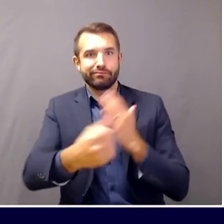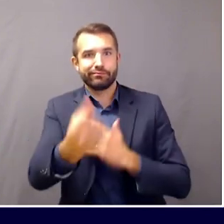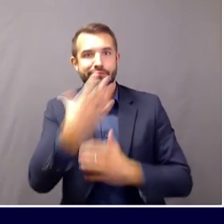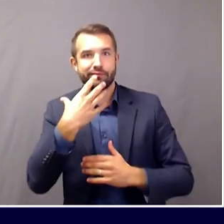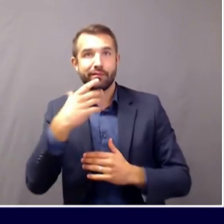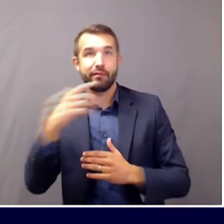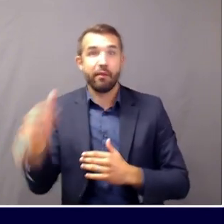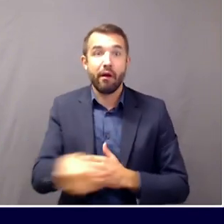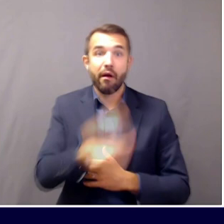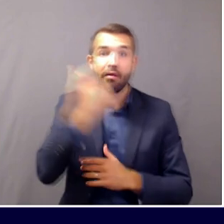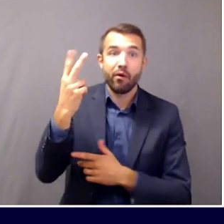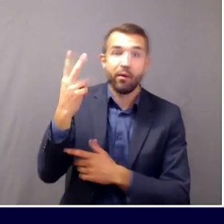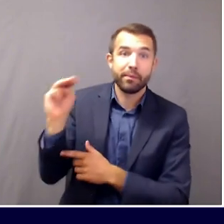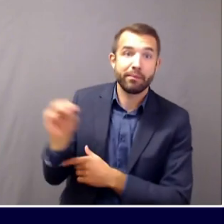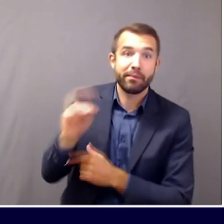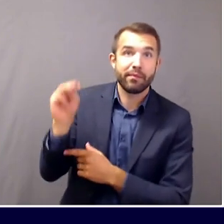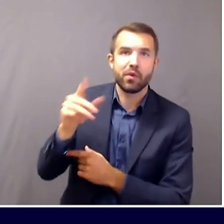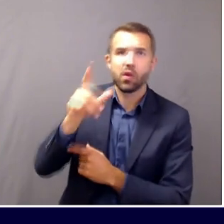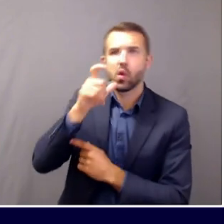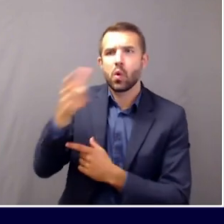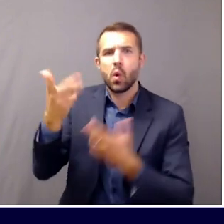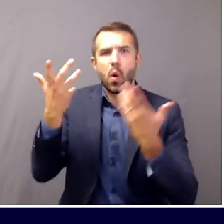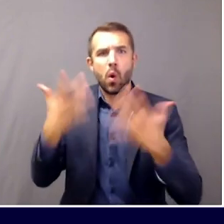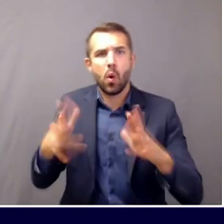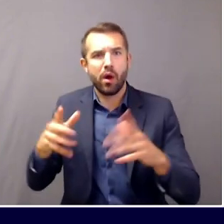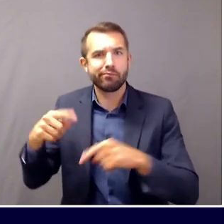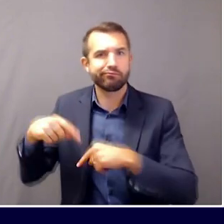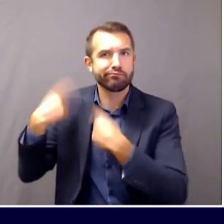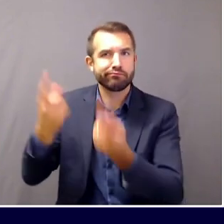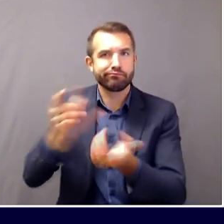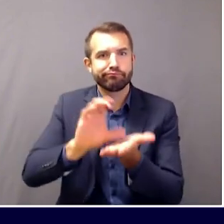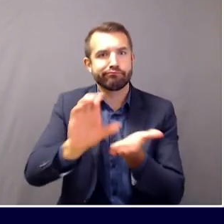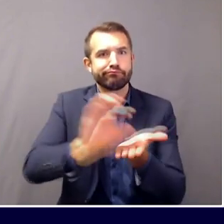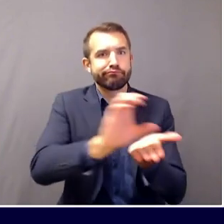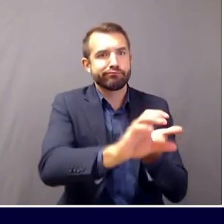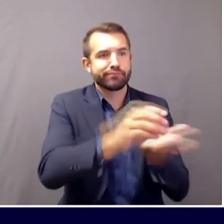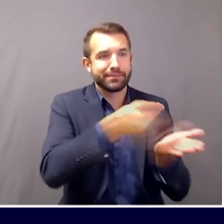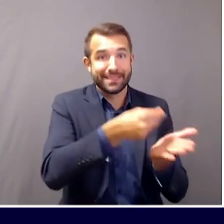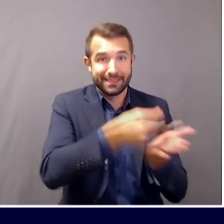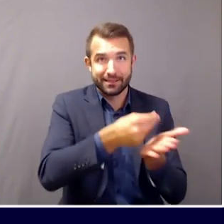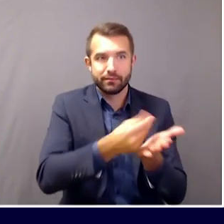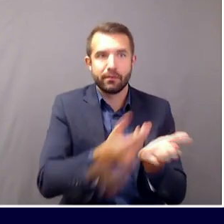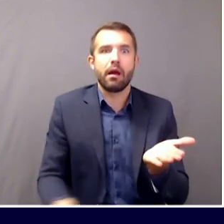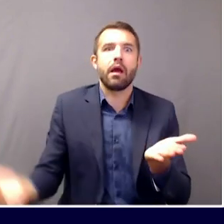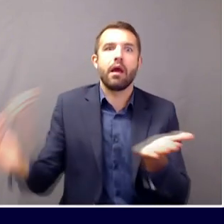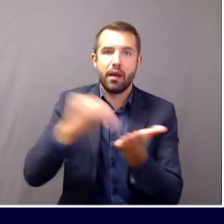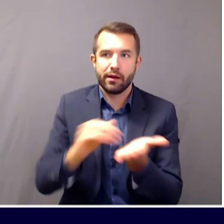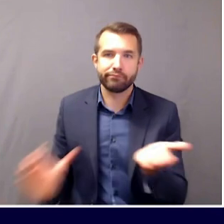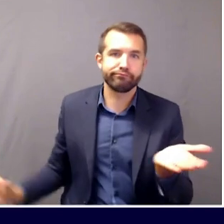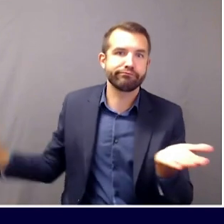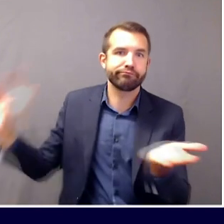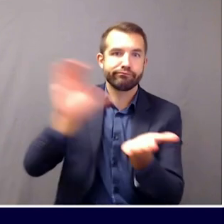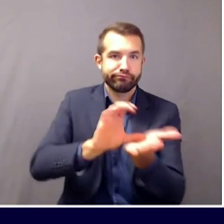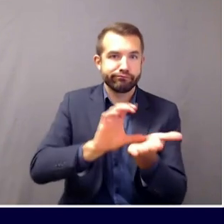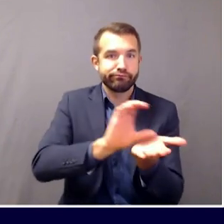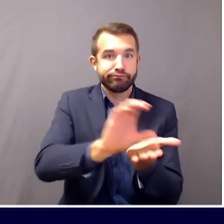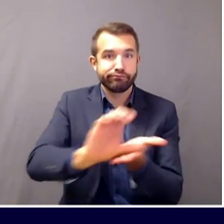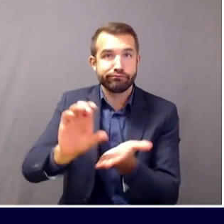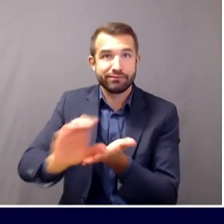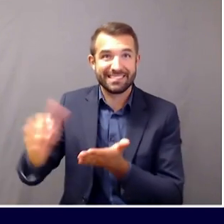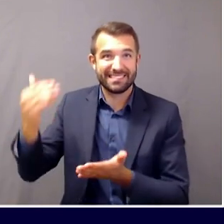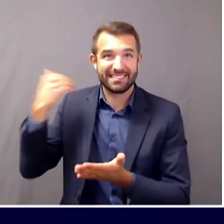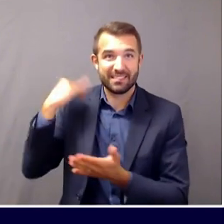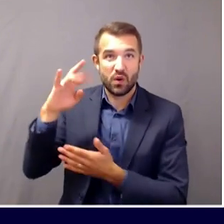In late June, Maine awarded approximately $9 million to nearly 100 municipalities. In